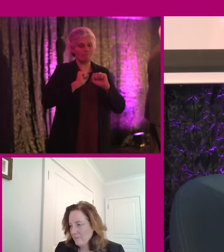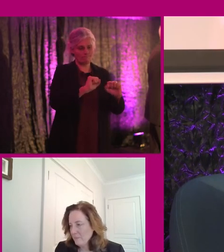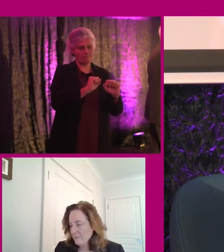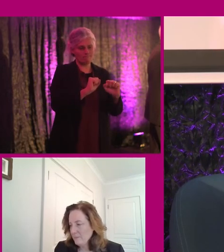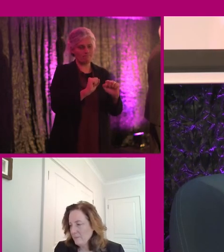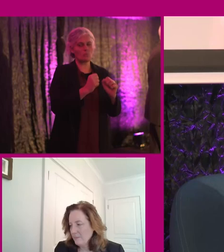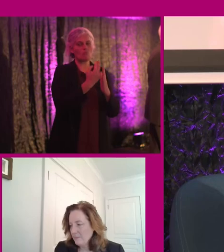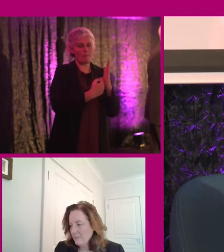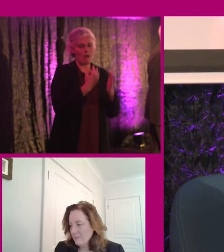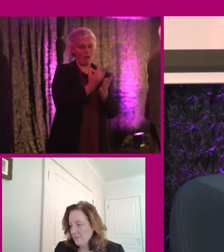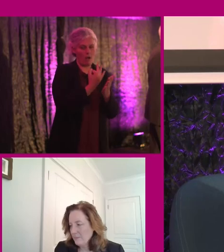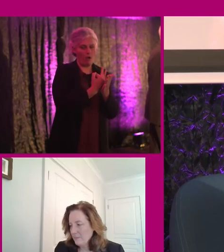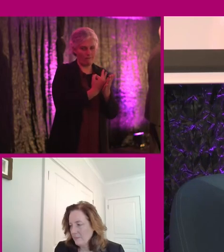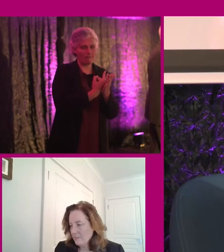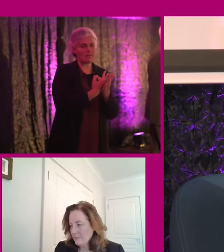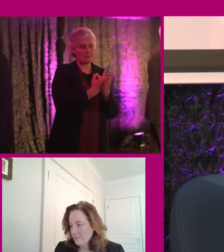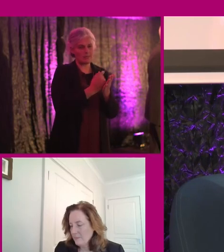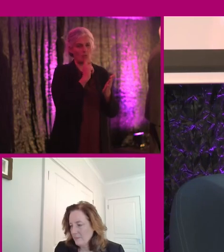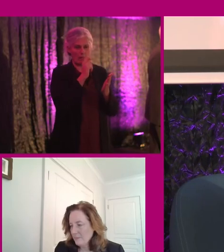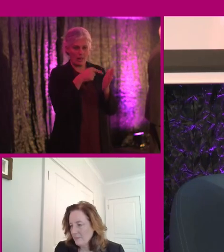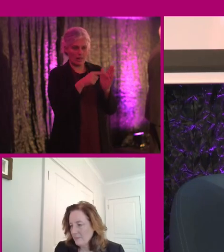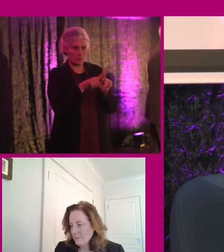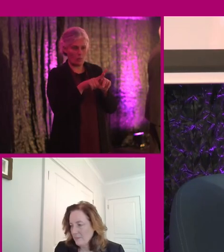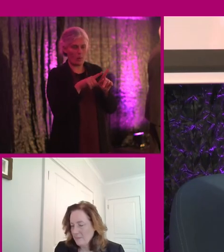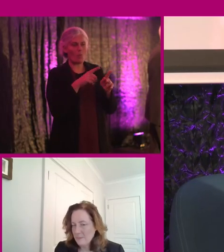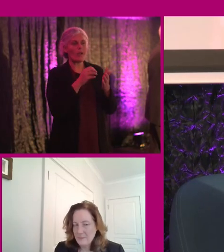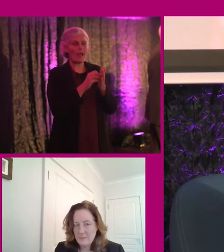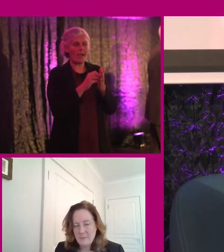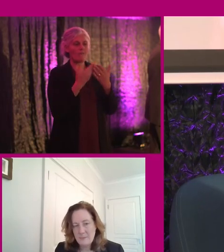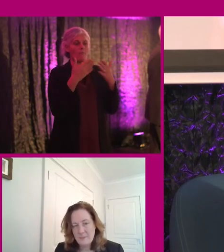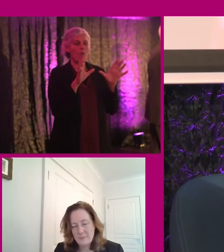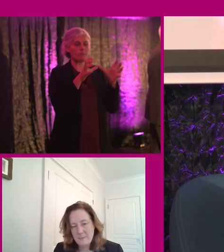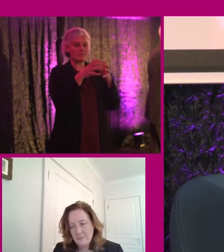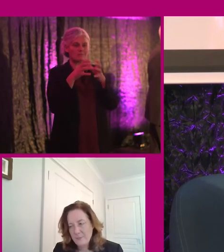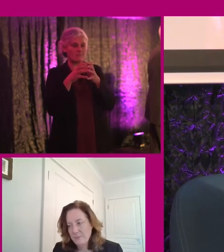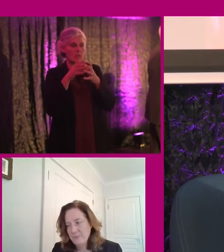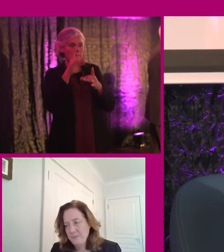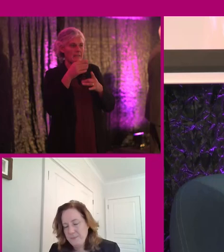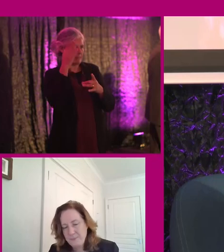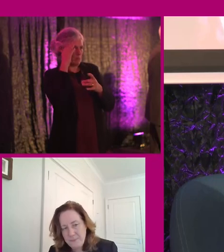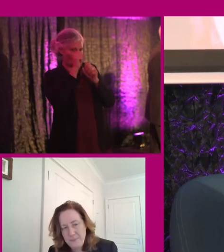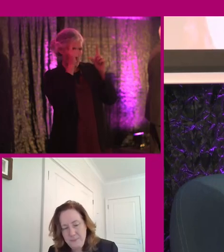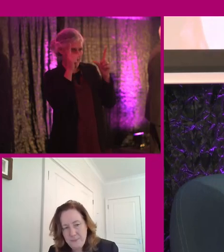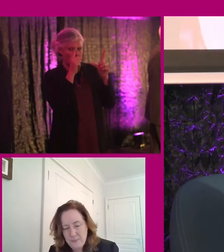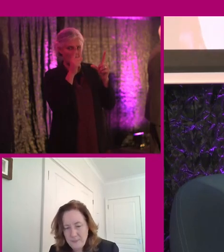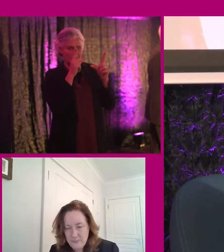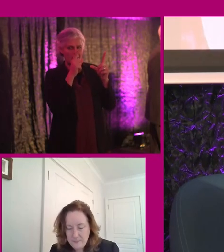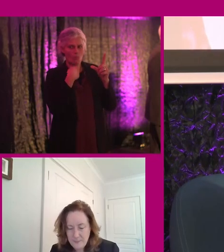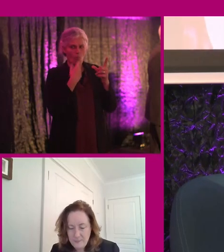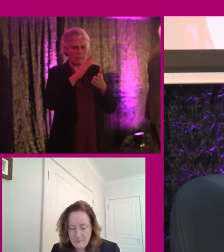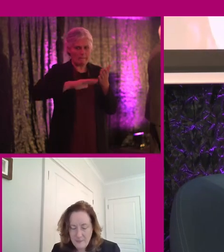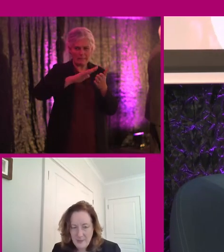often what we have to kind of make public bodies aware of where gaps in service are